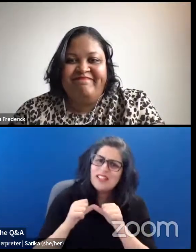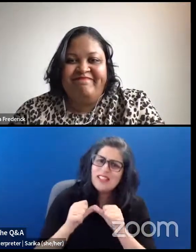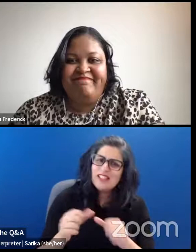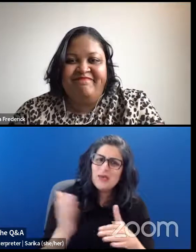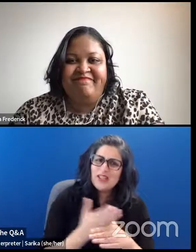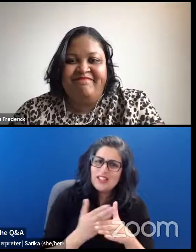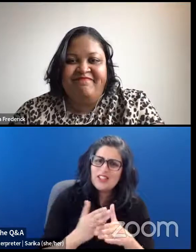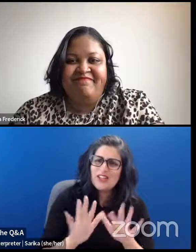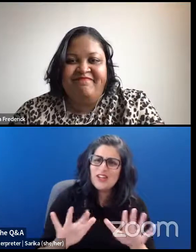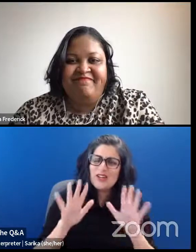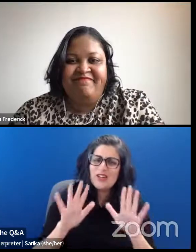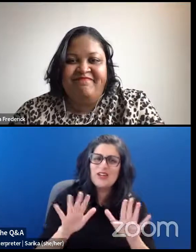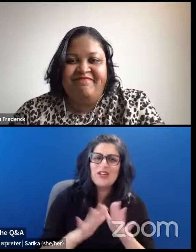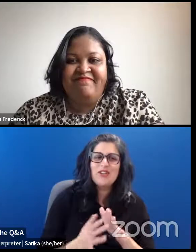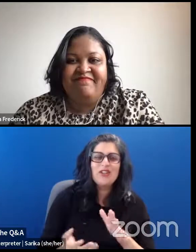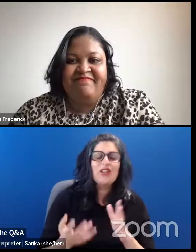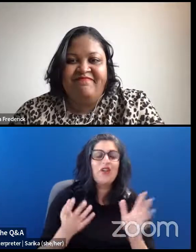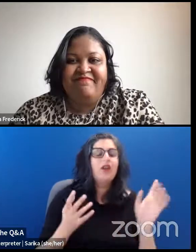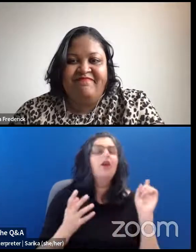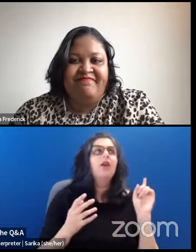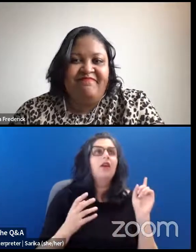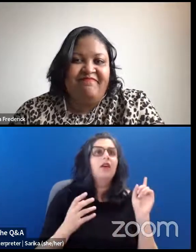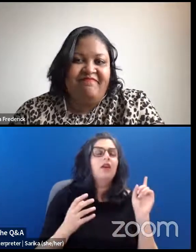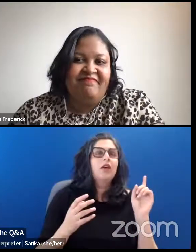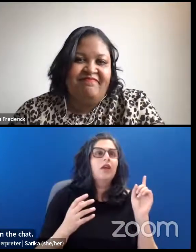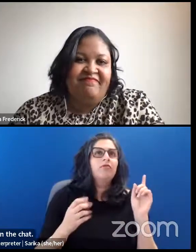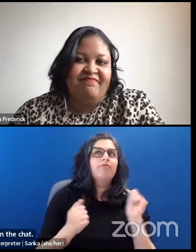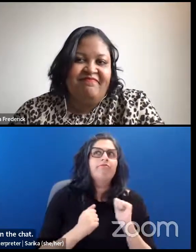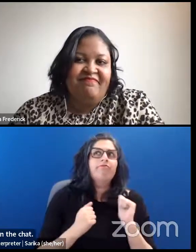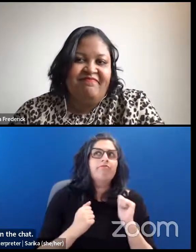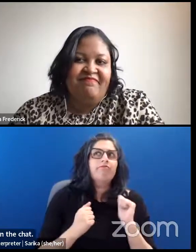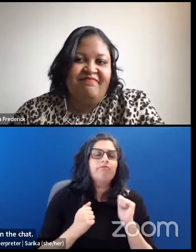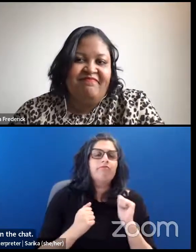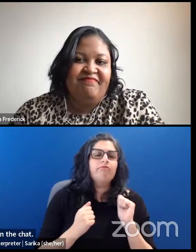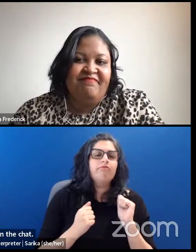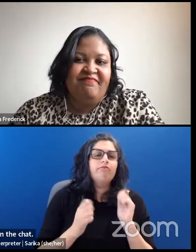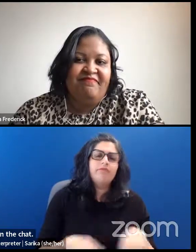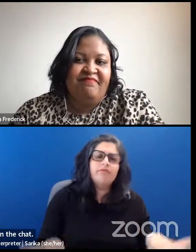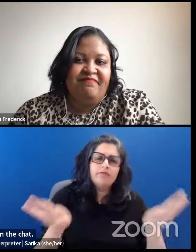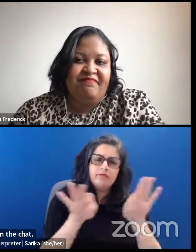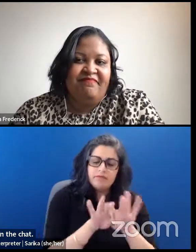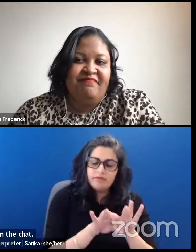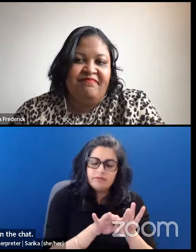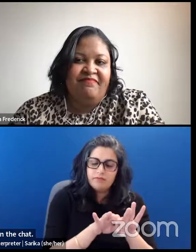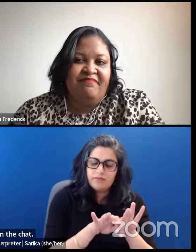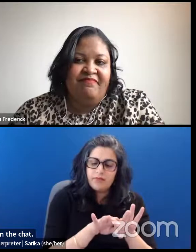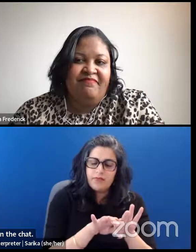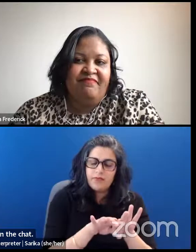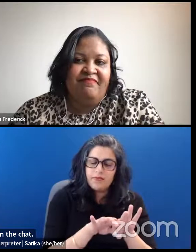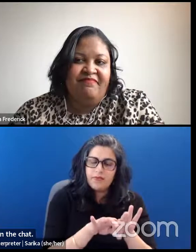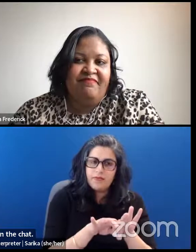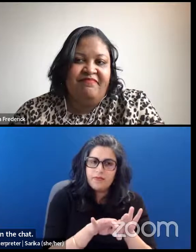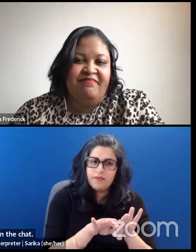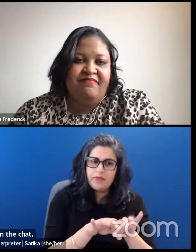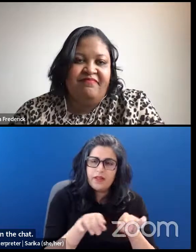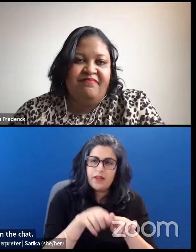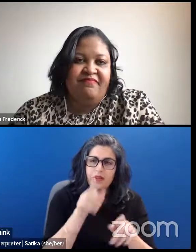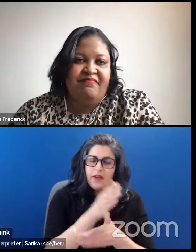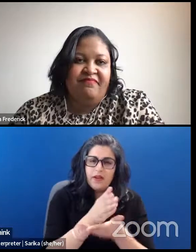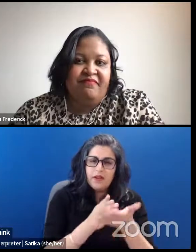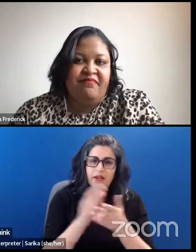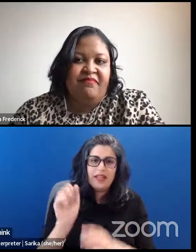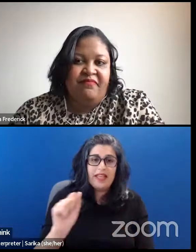So let's, let's jump. It was, well, I think it's so important as a part of